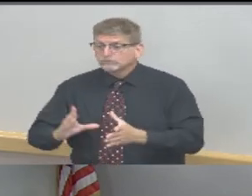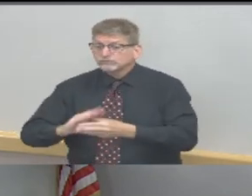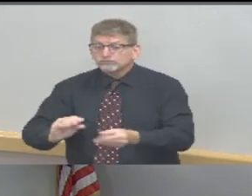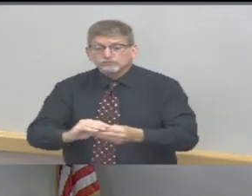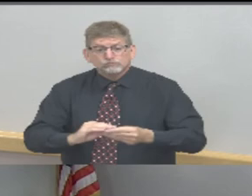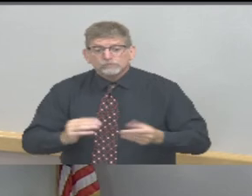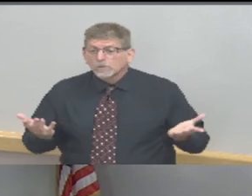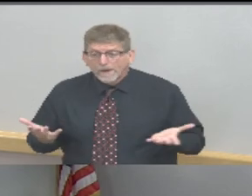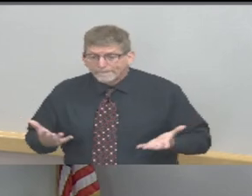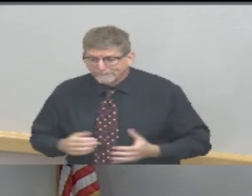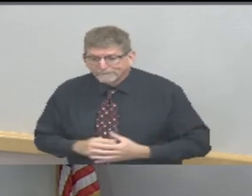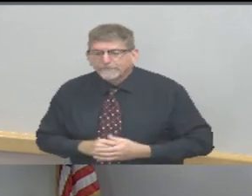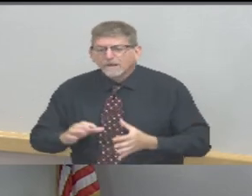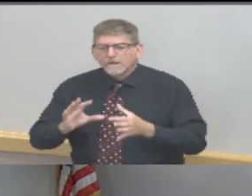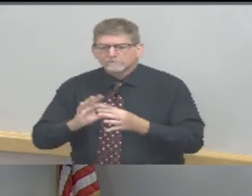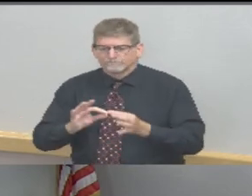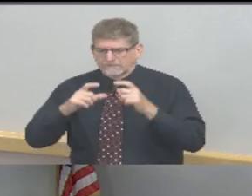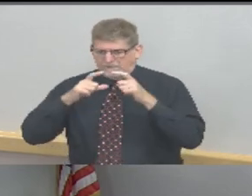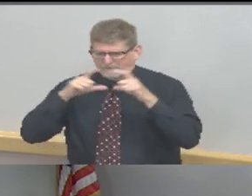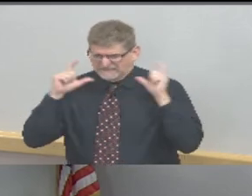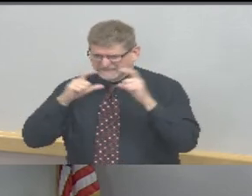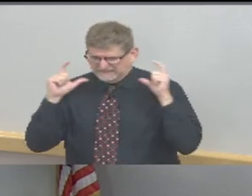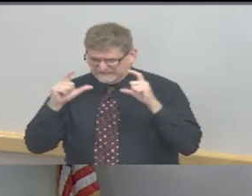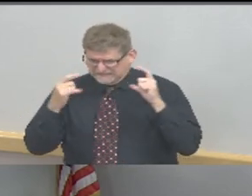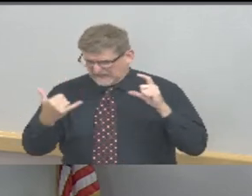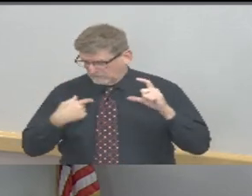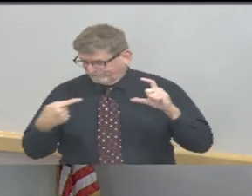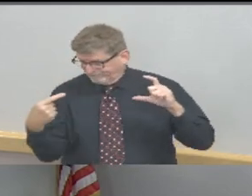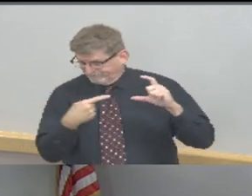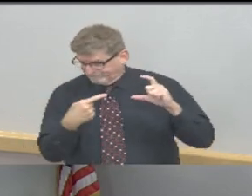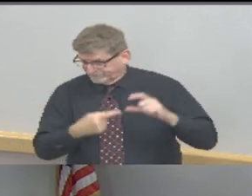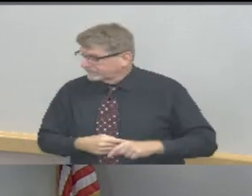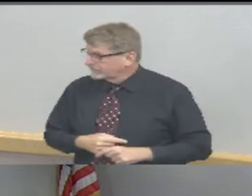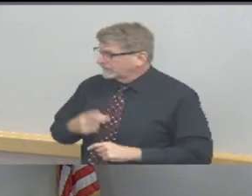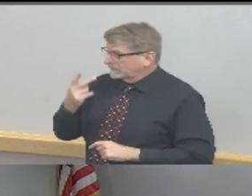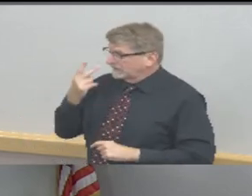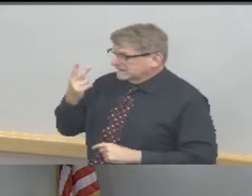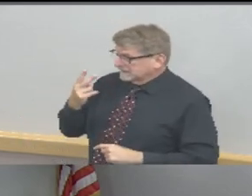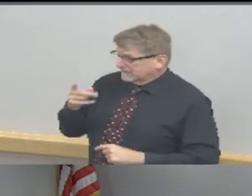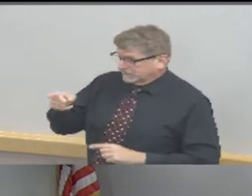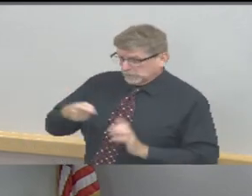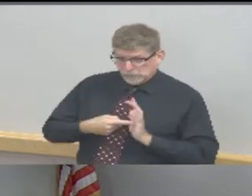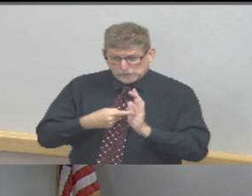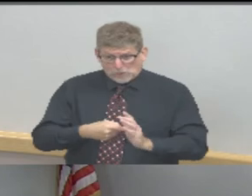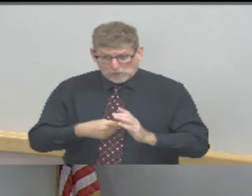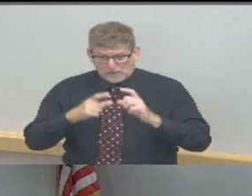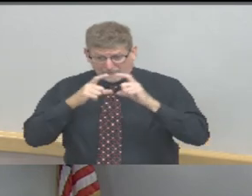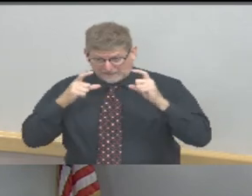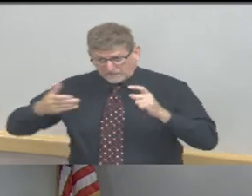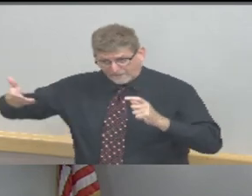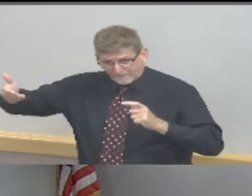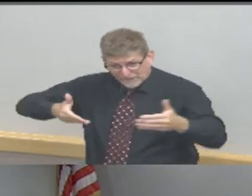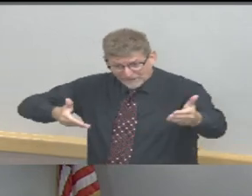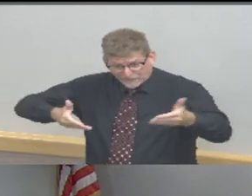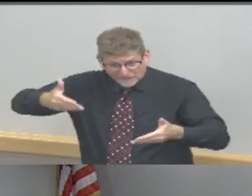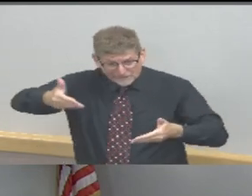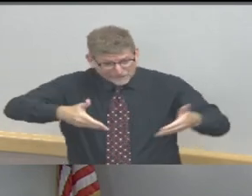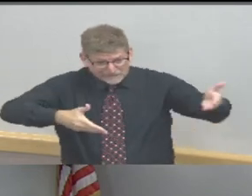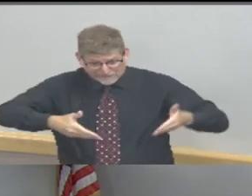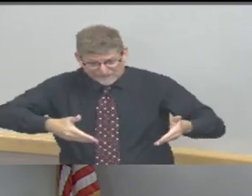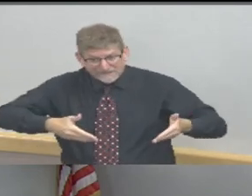face masks as you can see all of us here brought our face masks along we were all wearing them